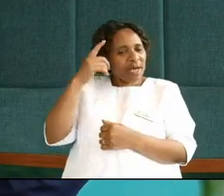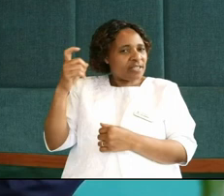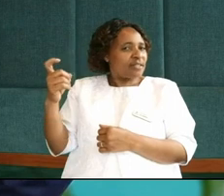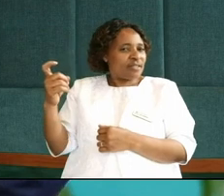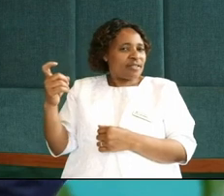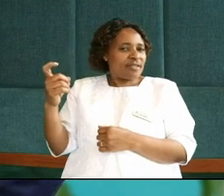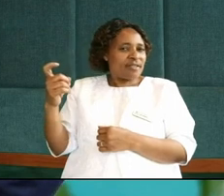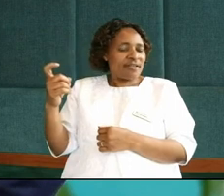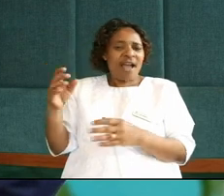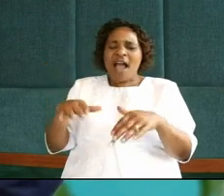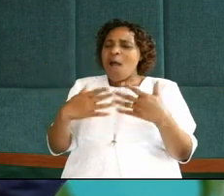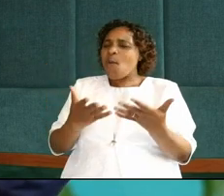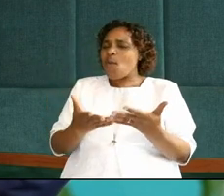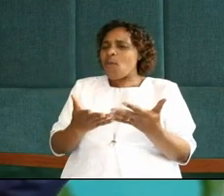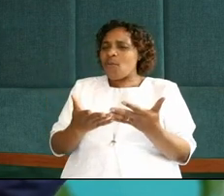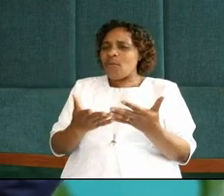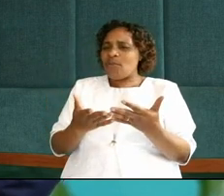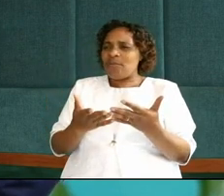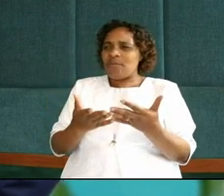Imagine how I wish I was there.